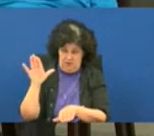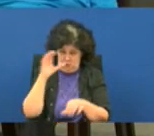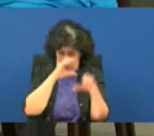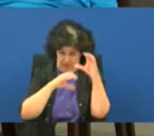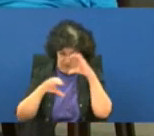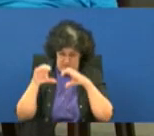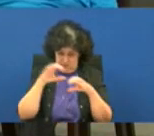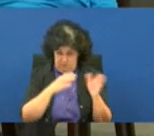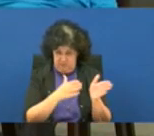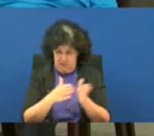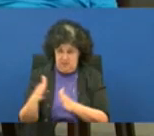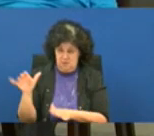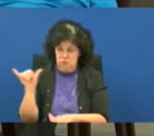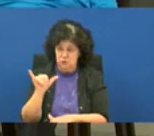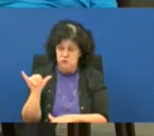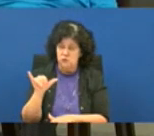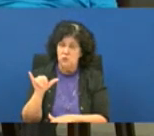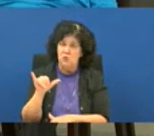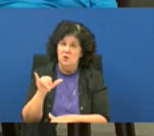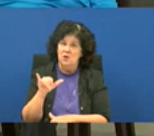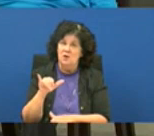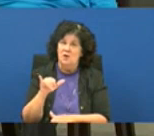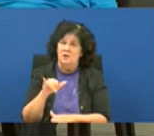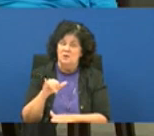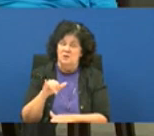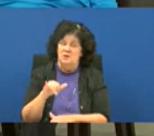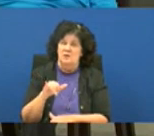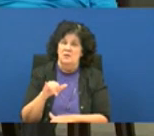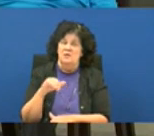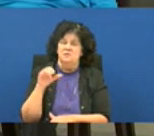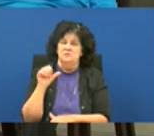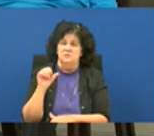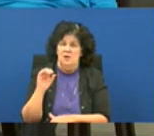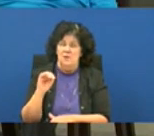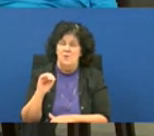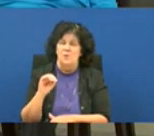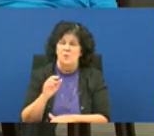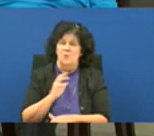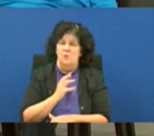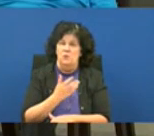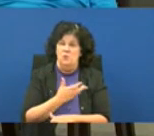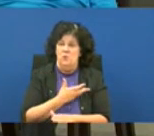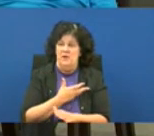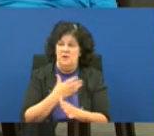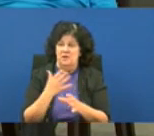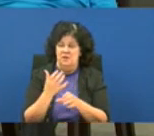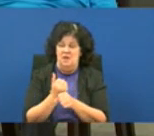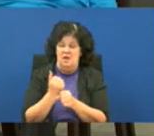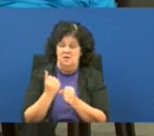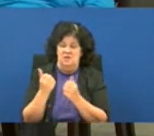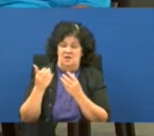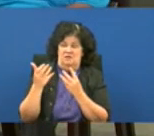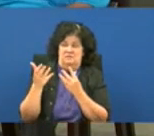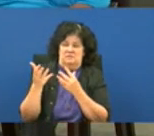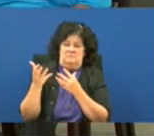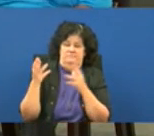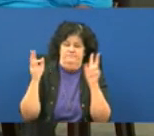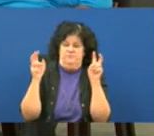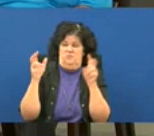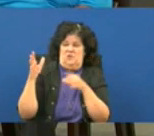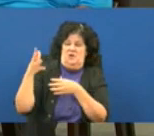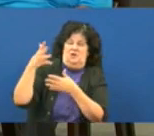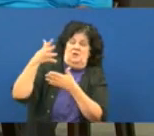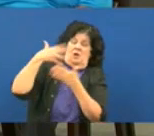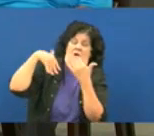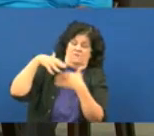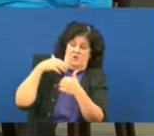plan about started implementing their own crisis plan so we got caught up in that them trying to